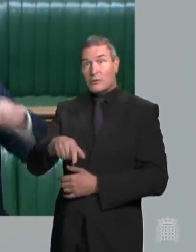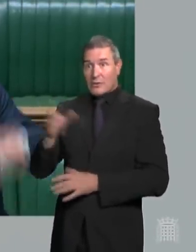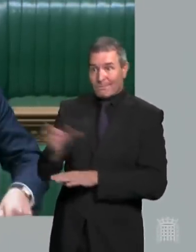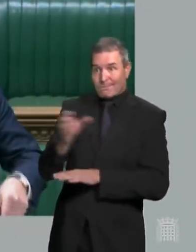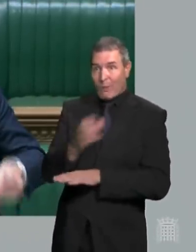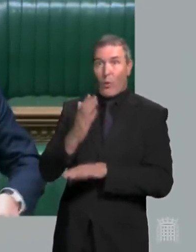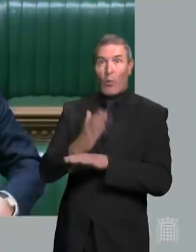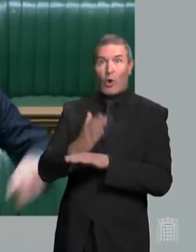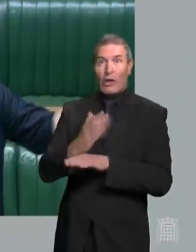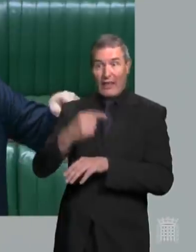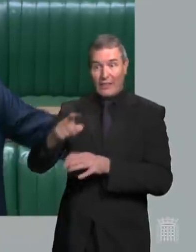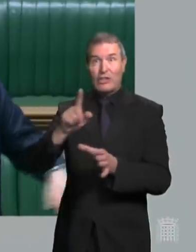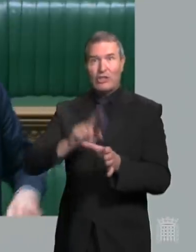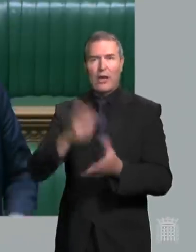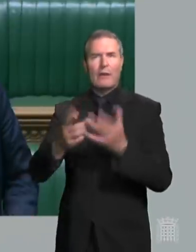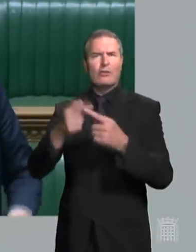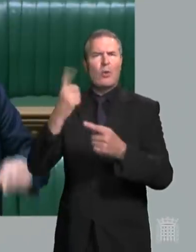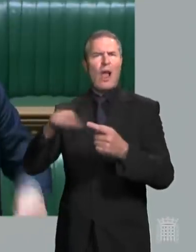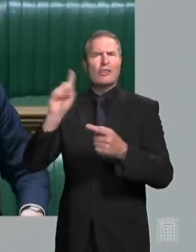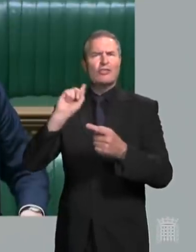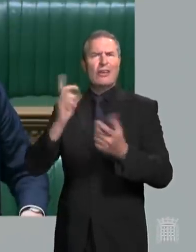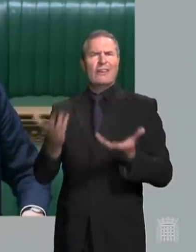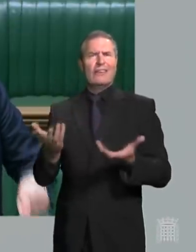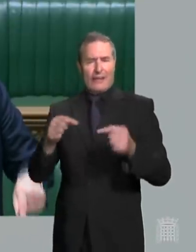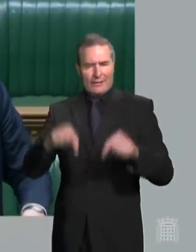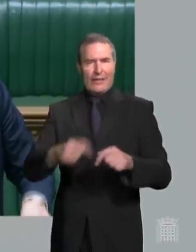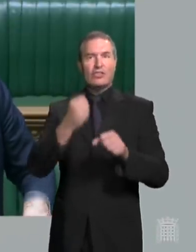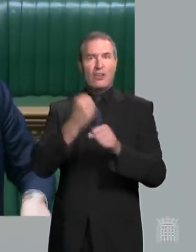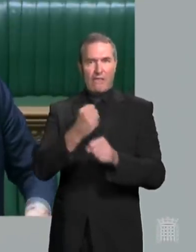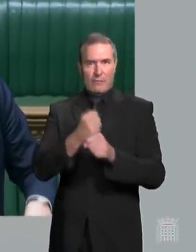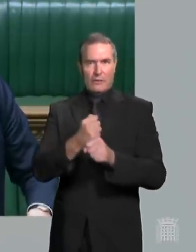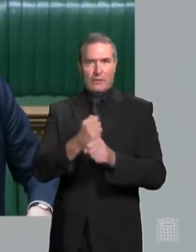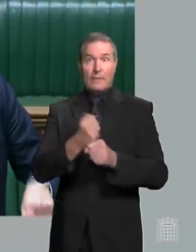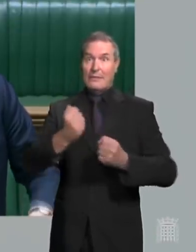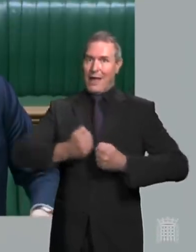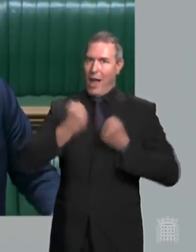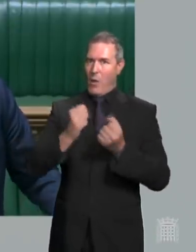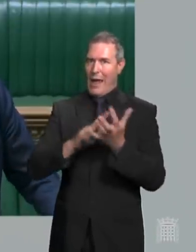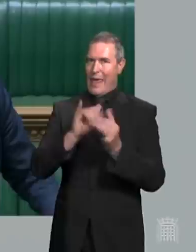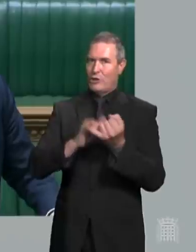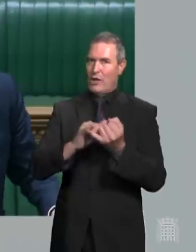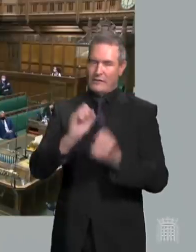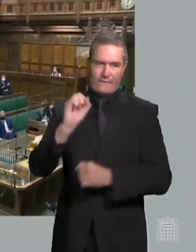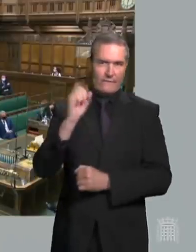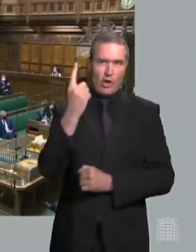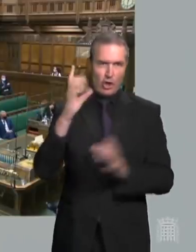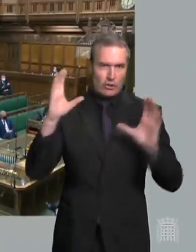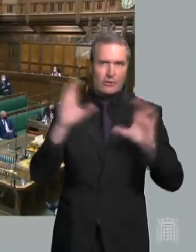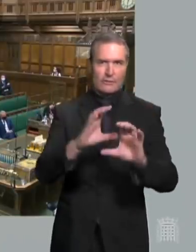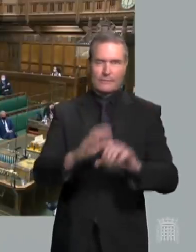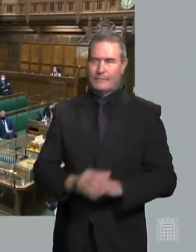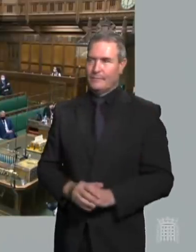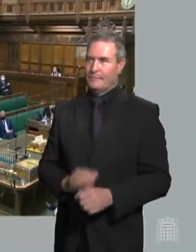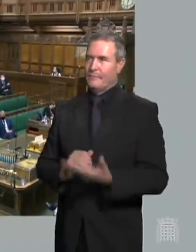NHS this year than there were this time last year this is a government that is putting our NHS first let's go to Kate